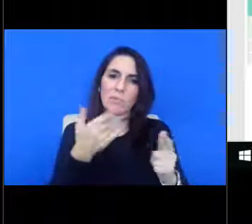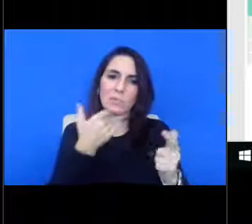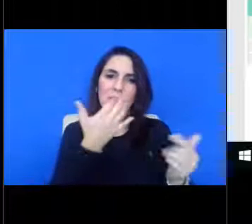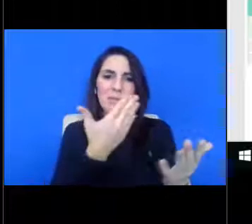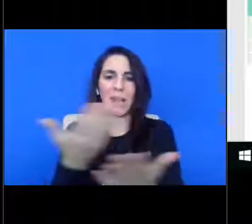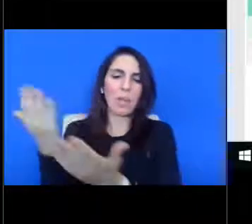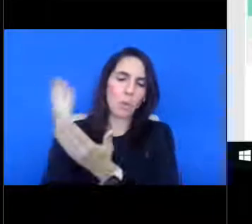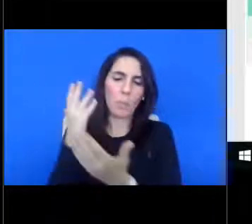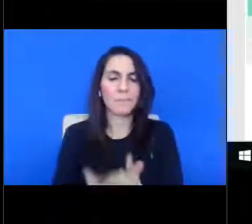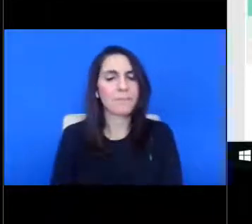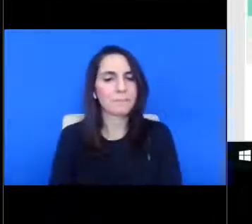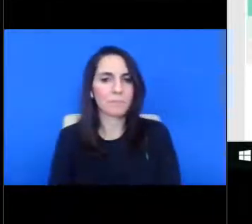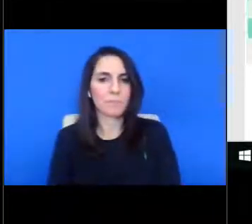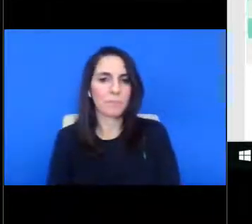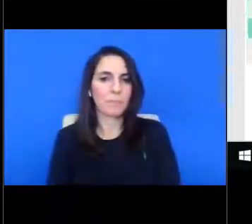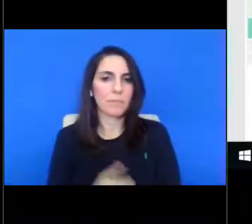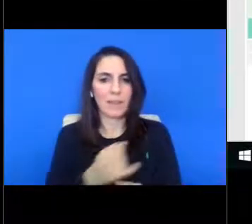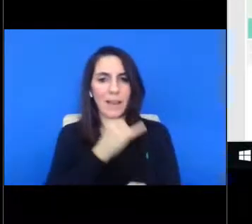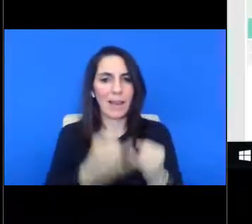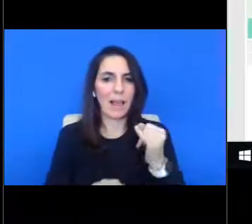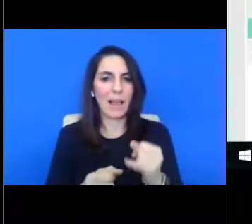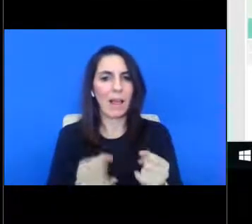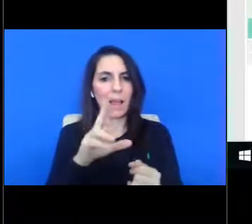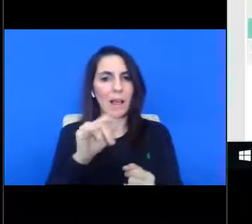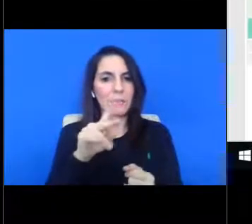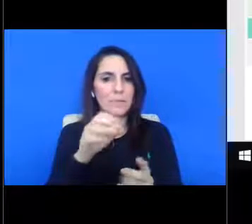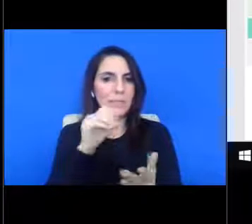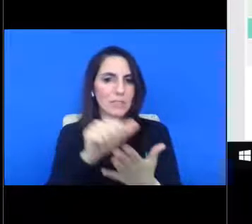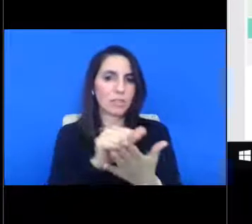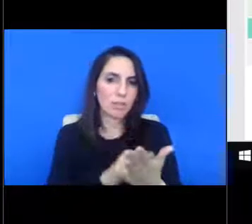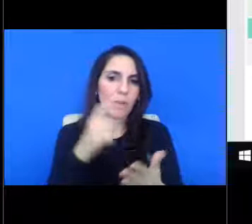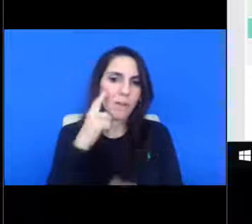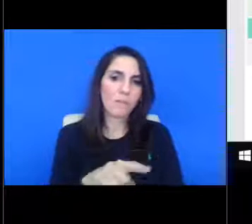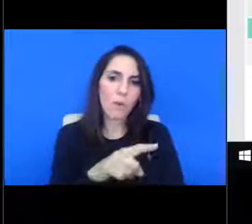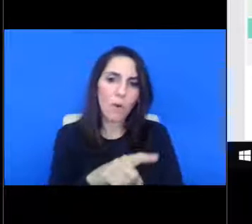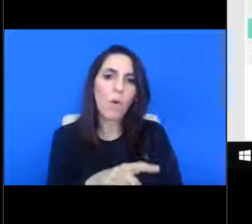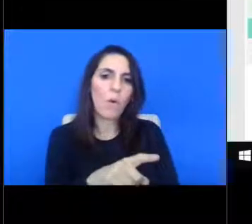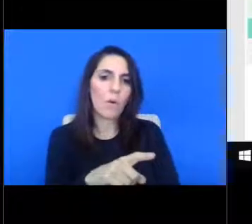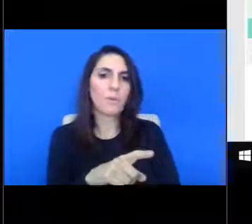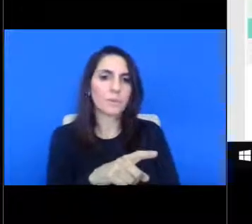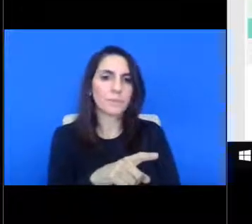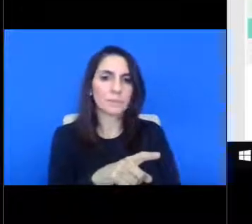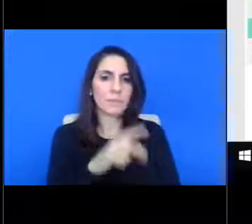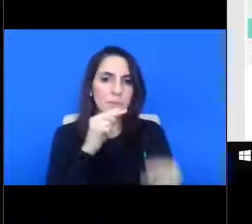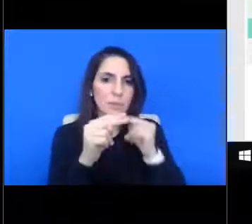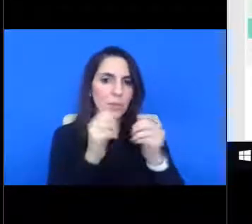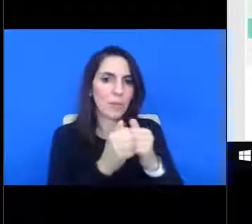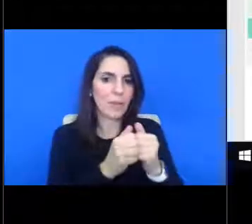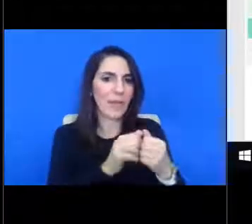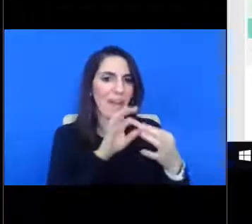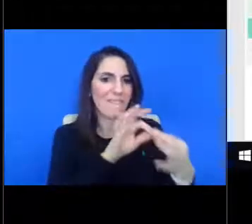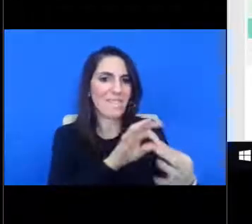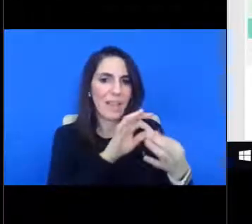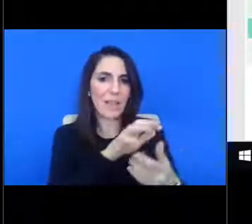And our last item on the agenda is update on negotiations with affiliated development LLC for the 115 North Federal Highway and Phil Mix